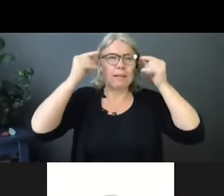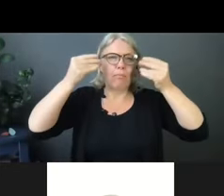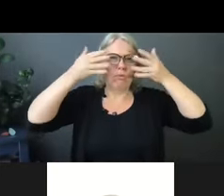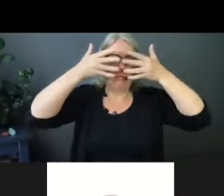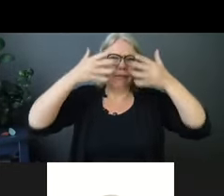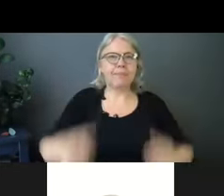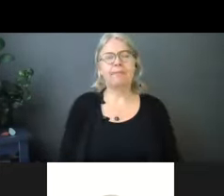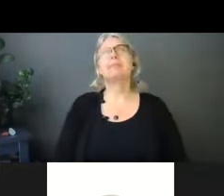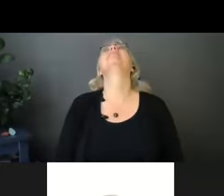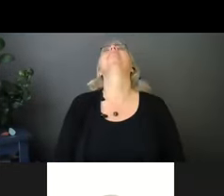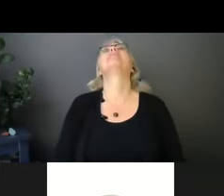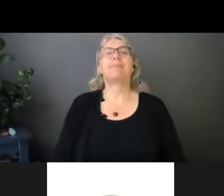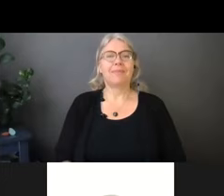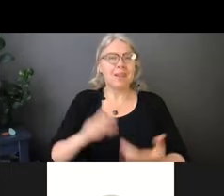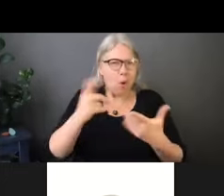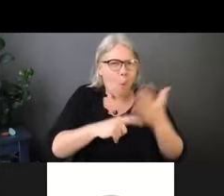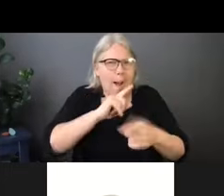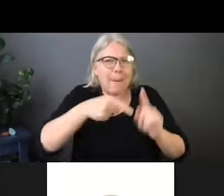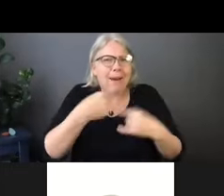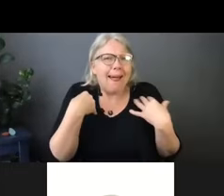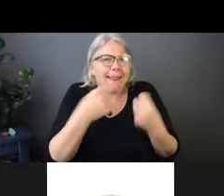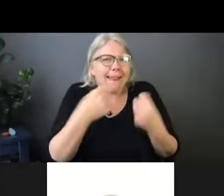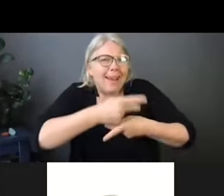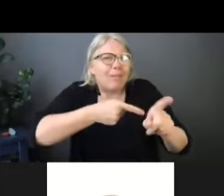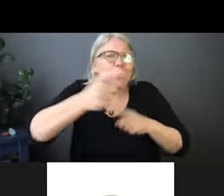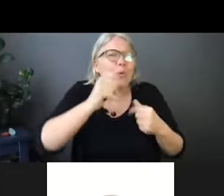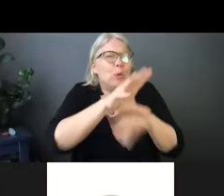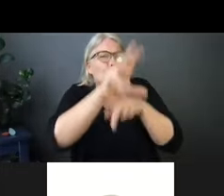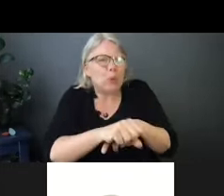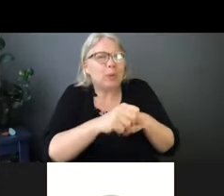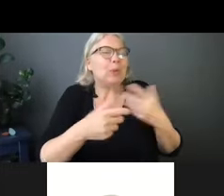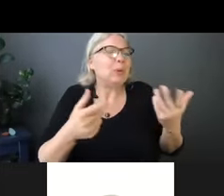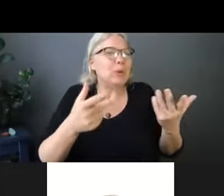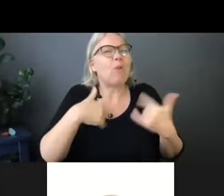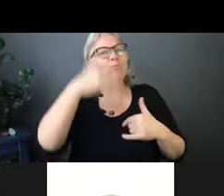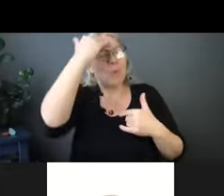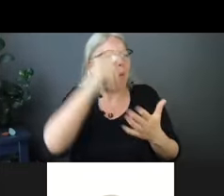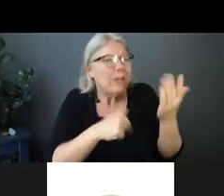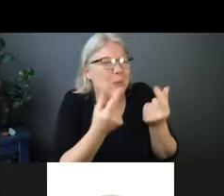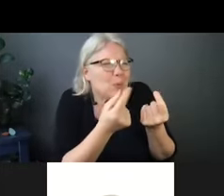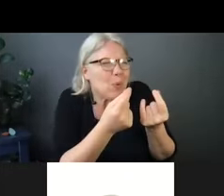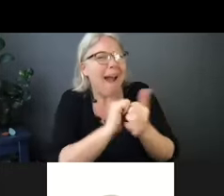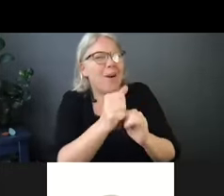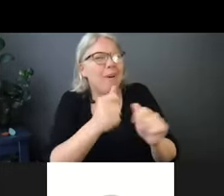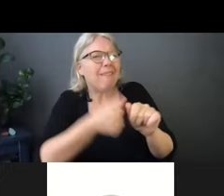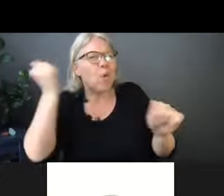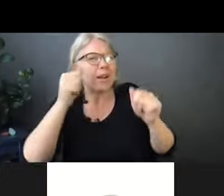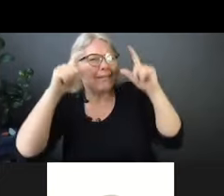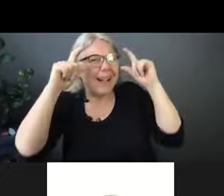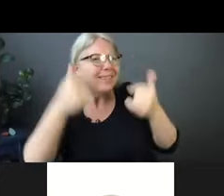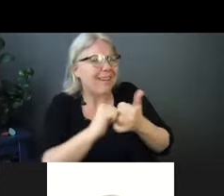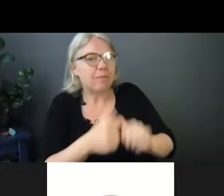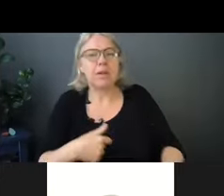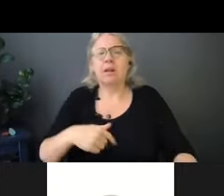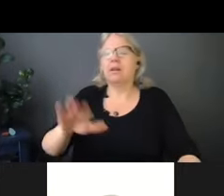mastered this long before the pandemic took hold. Yeah. So no, we have not as, as a glasses wearer, I've